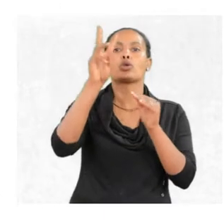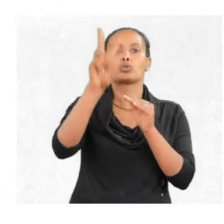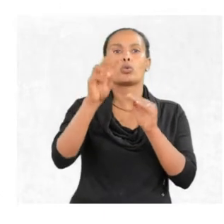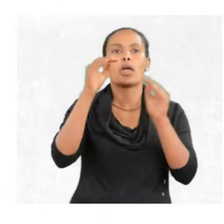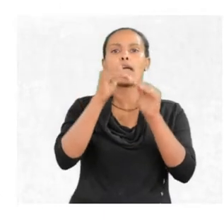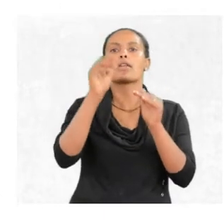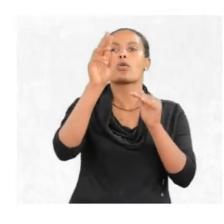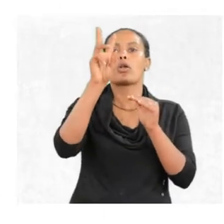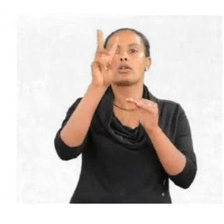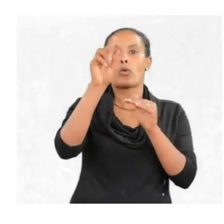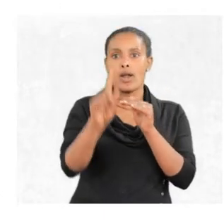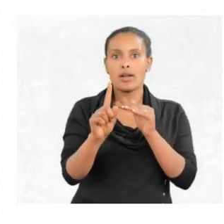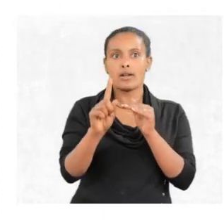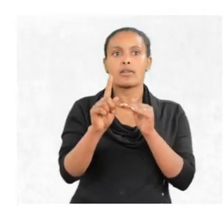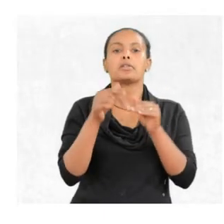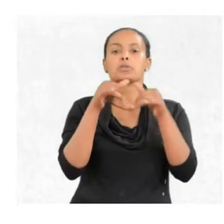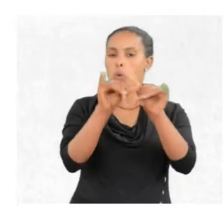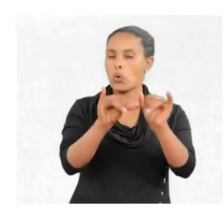so on.